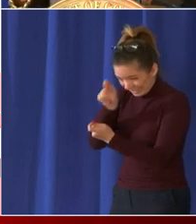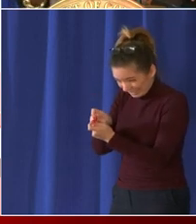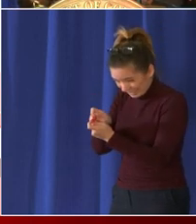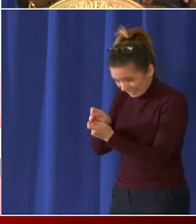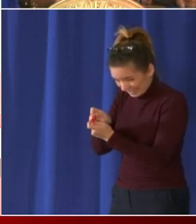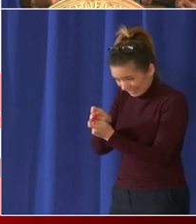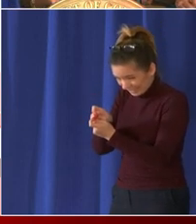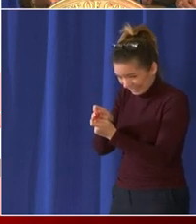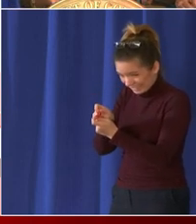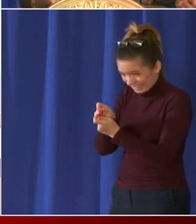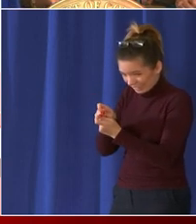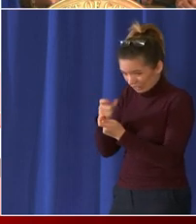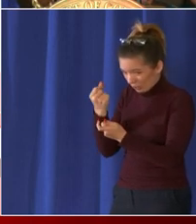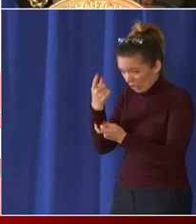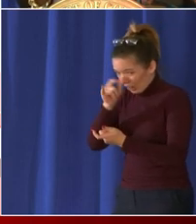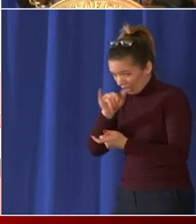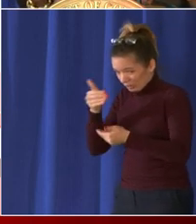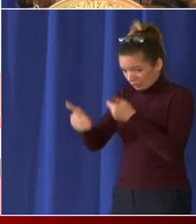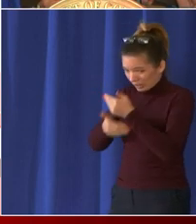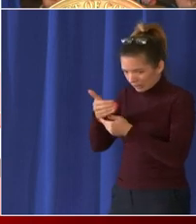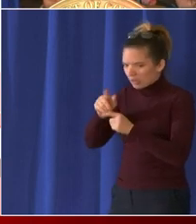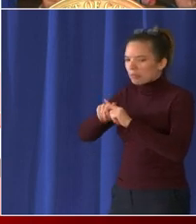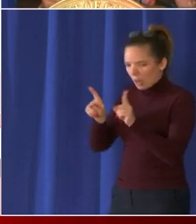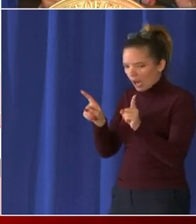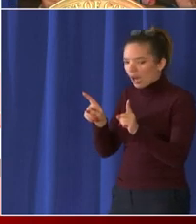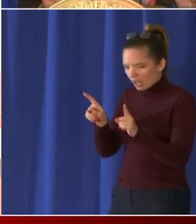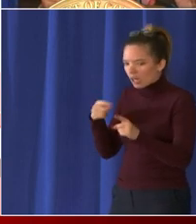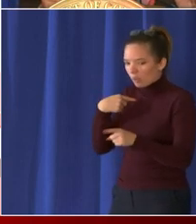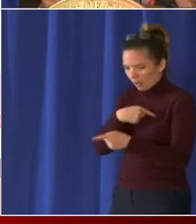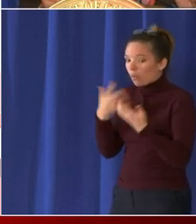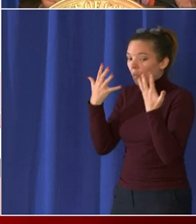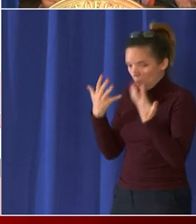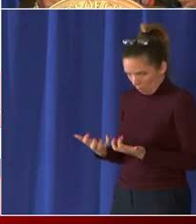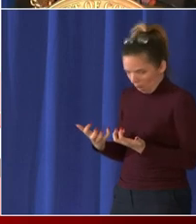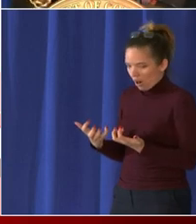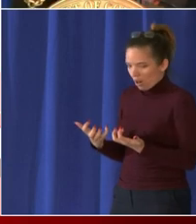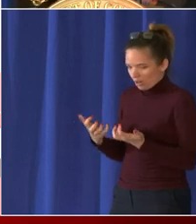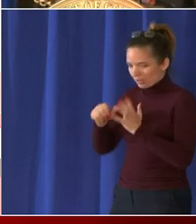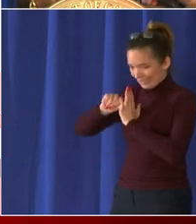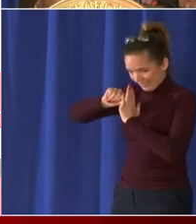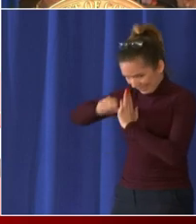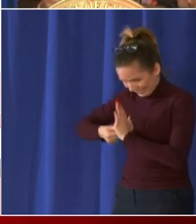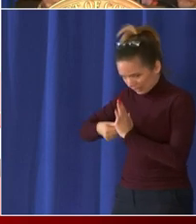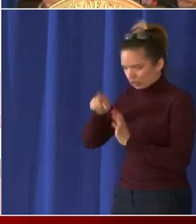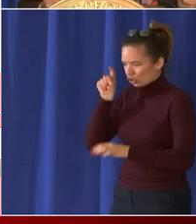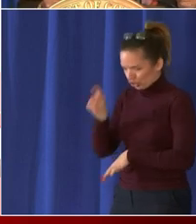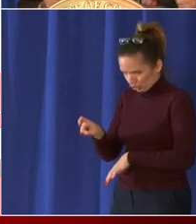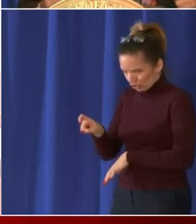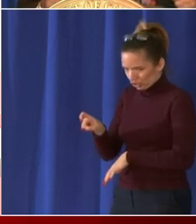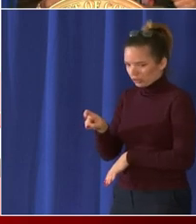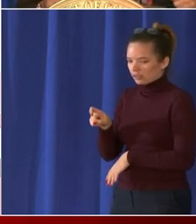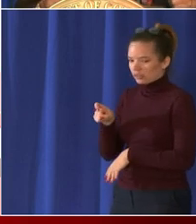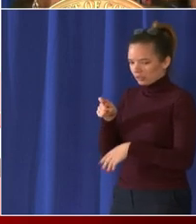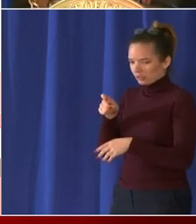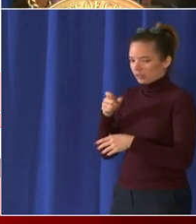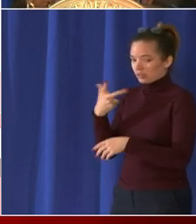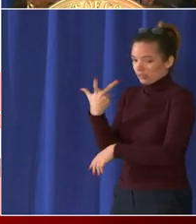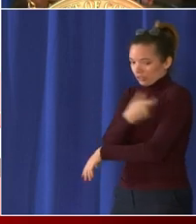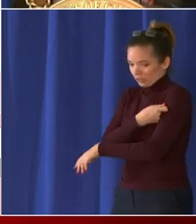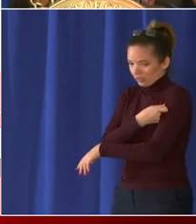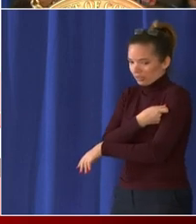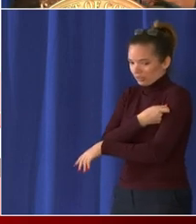we want them to do it before they're substantially in the restaurant if you know what i mean before they're mixing with employees and other patrons